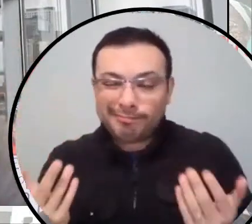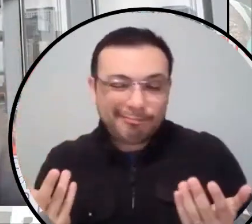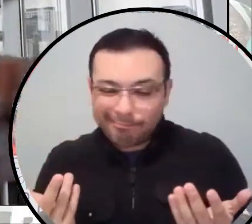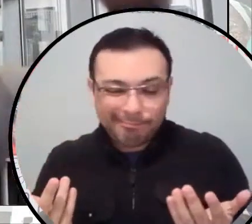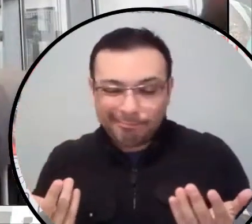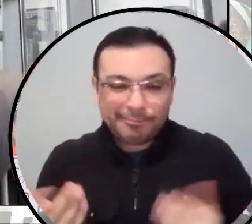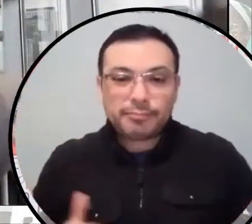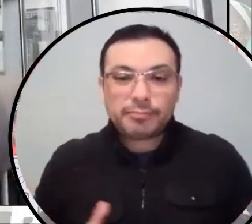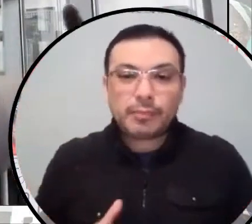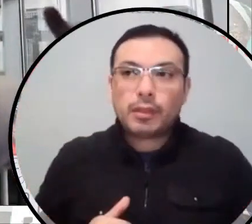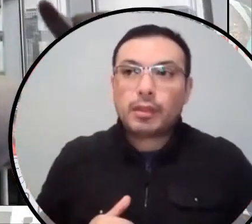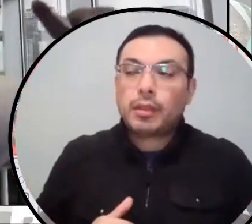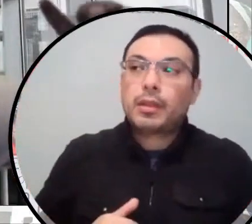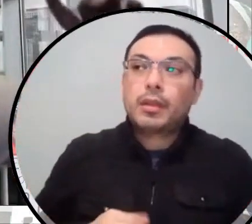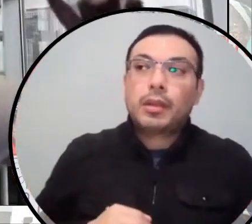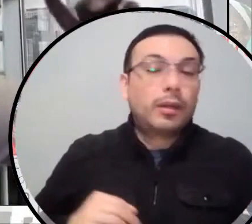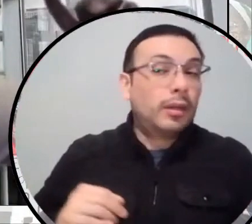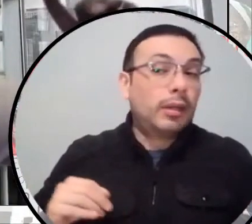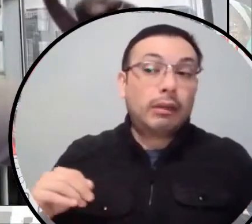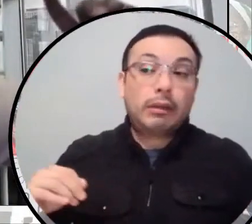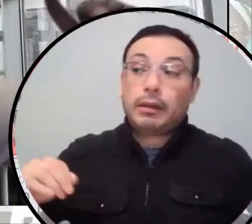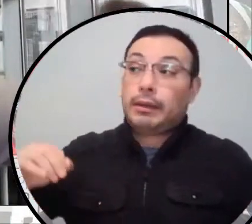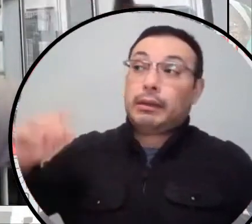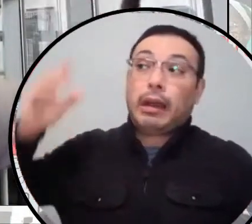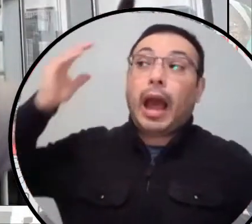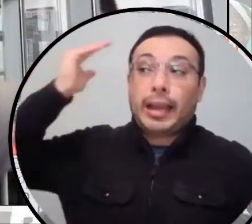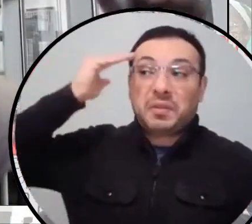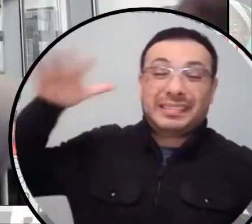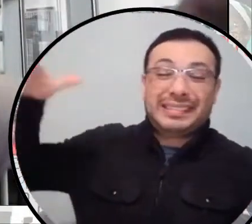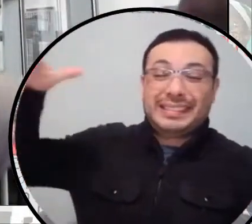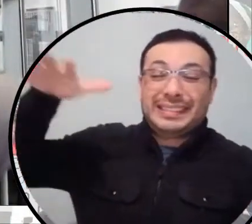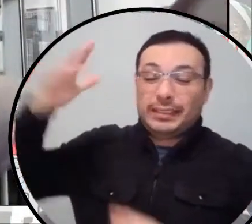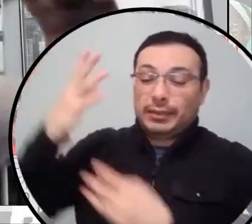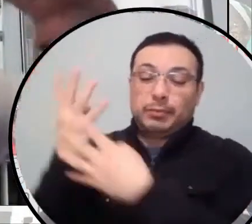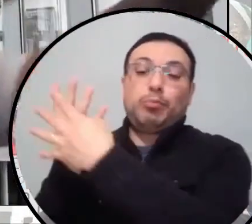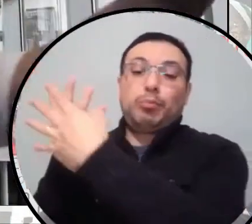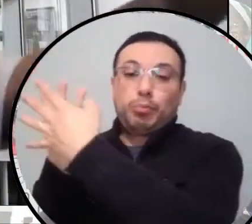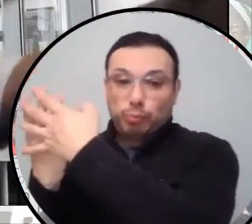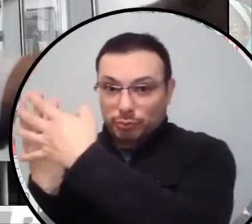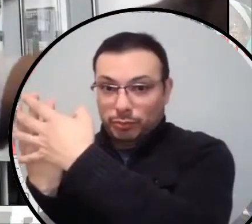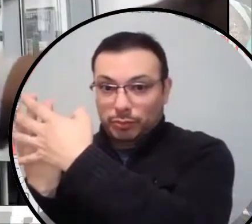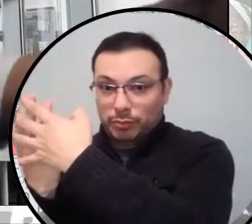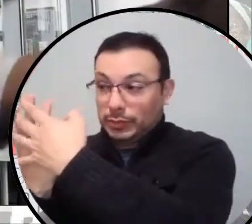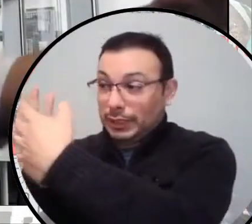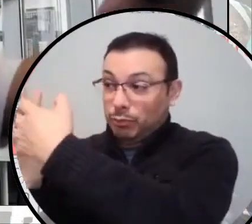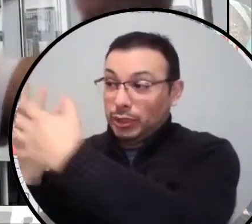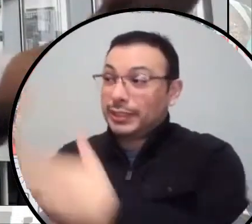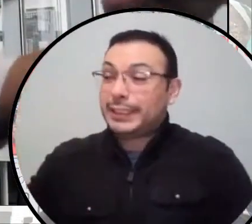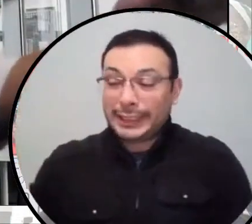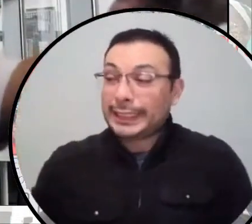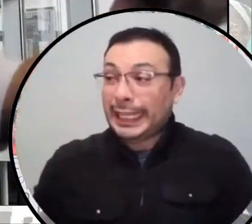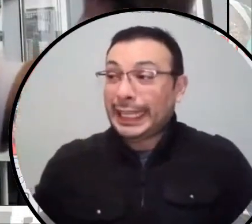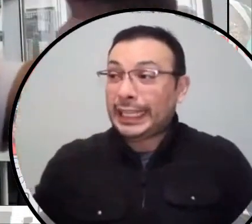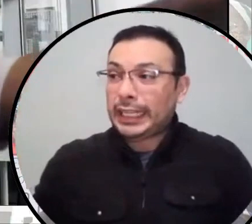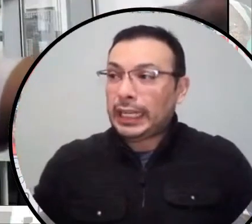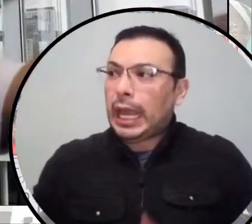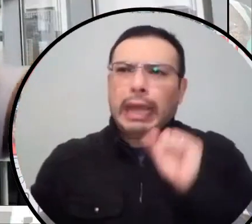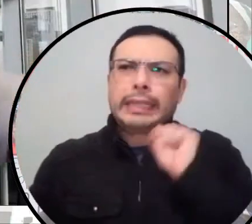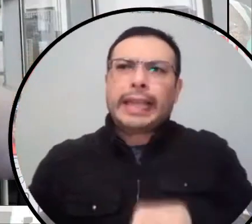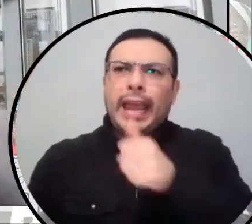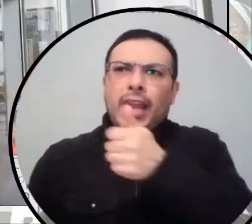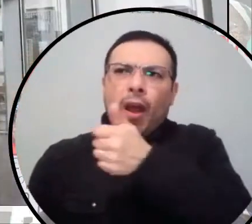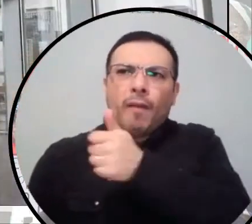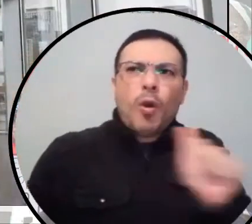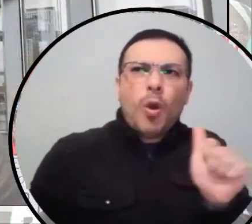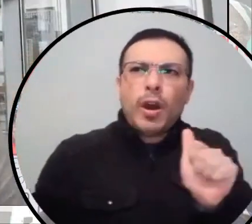constant. It was always there looming. Like it wasn't a matter of if it was a matter of when, like I knew I was heading in that direction. Like that place